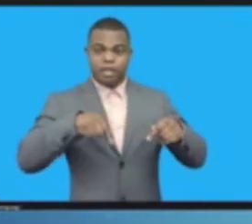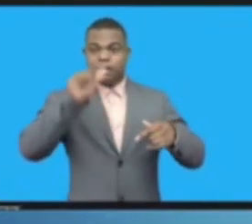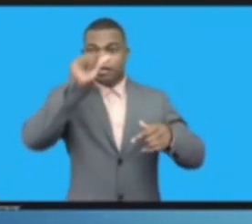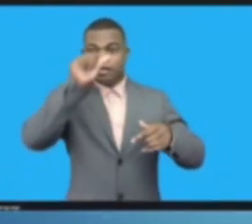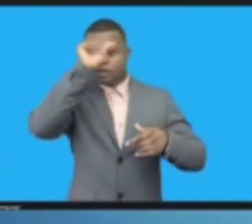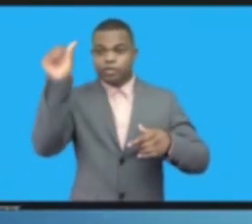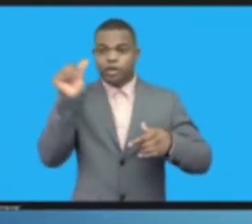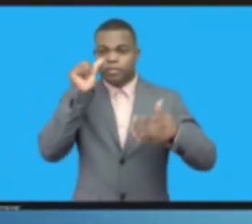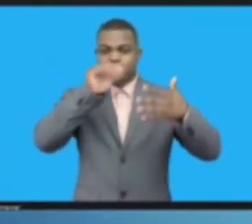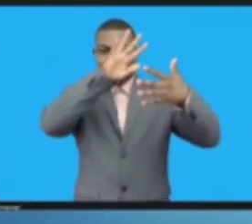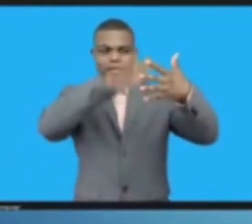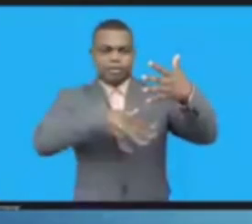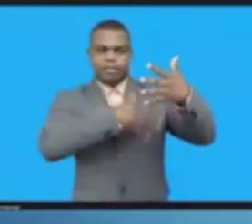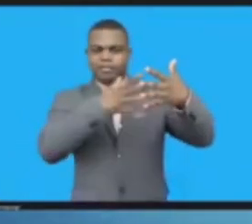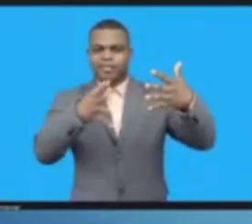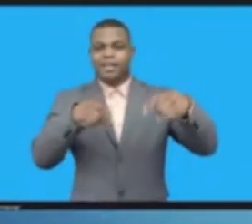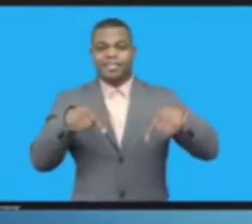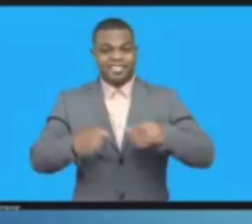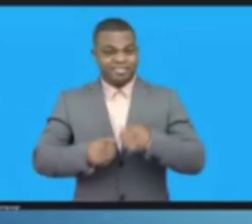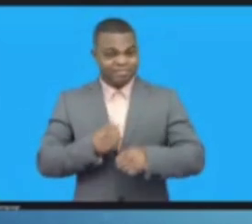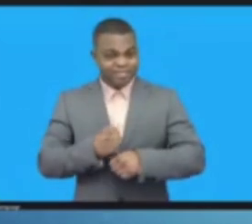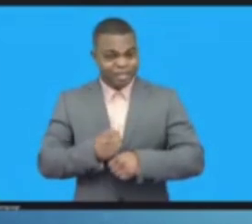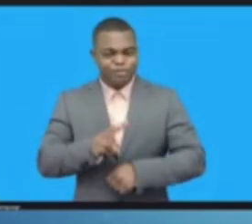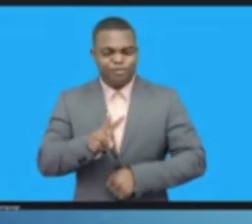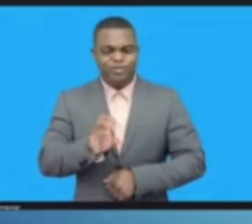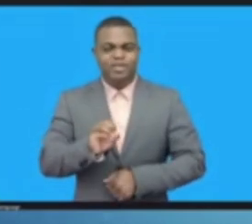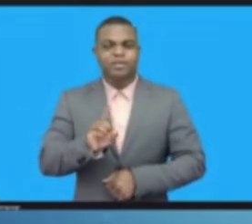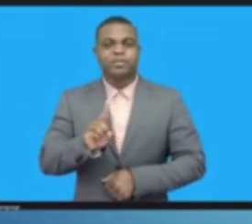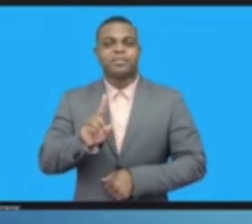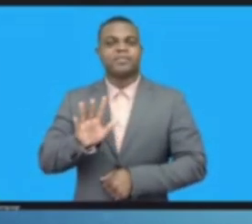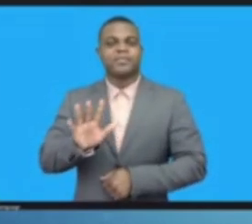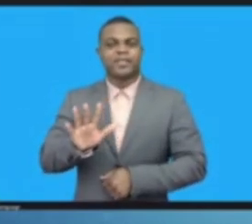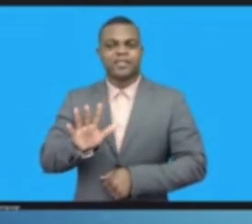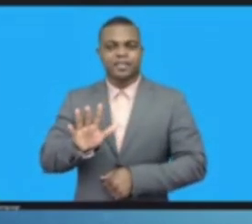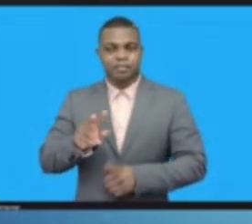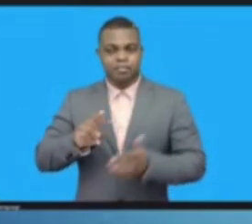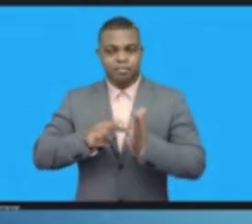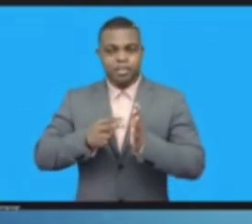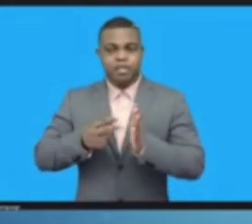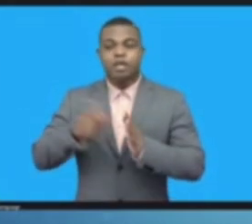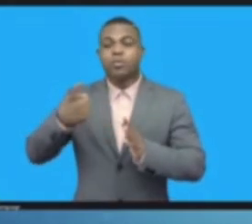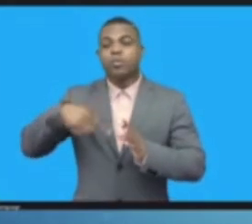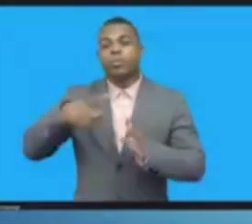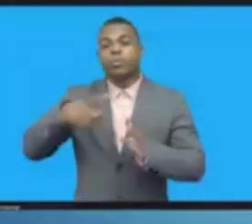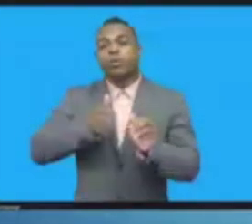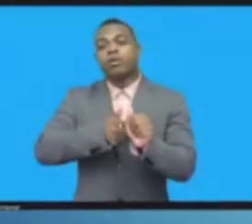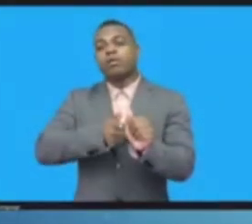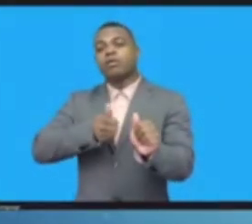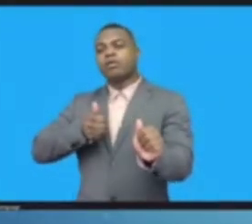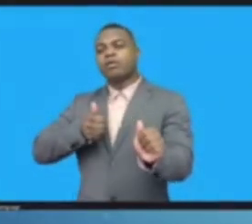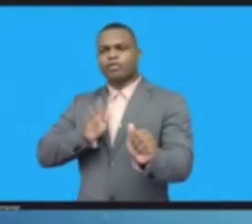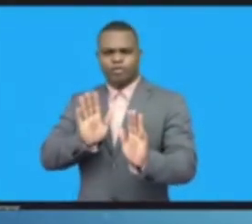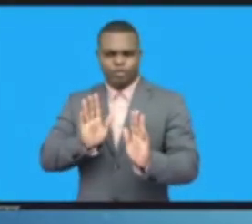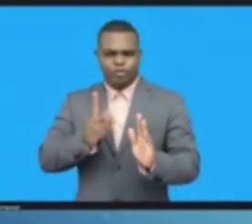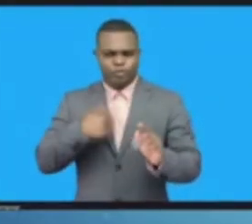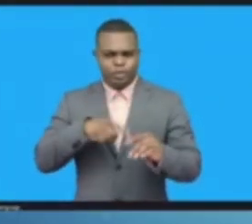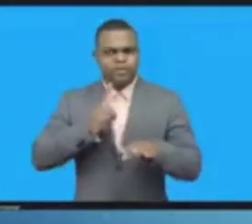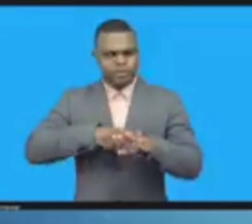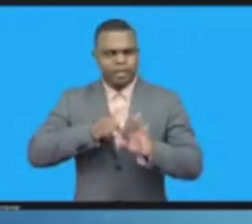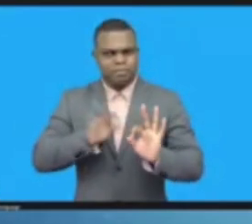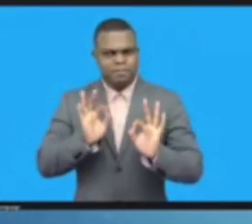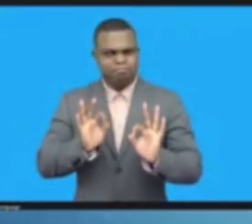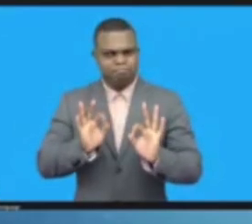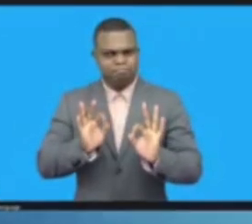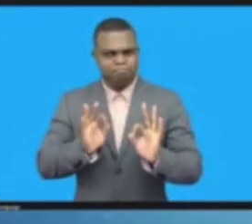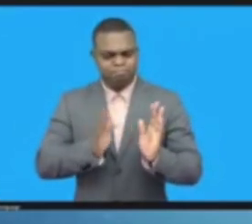and we'll actually close for lunch early. Just one reminder is that we do have a daily bulletin